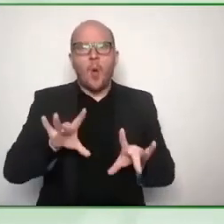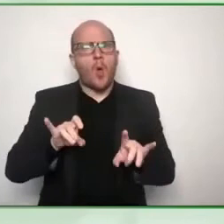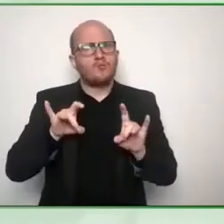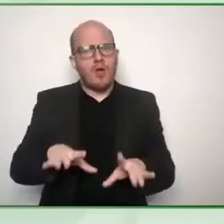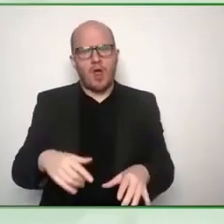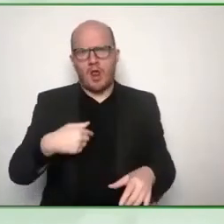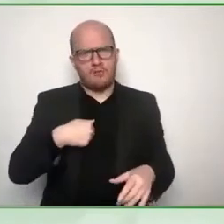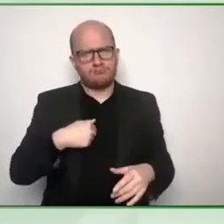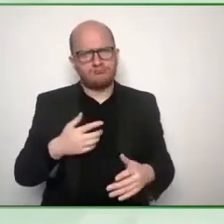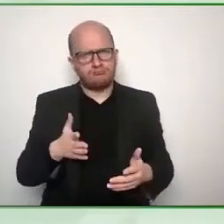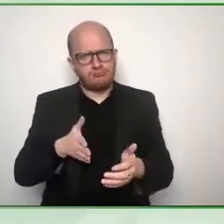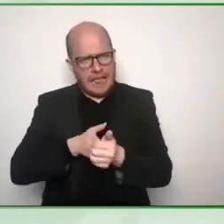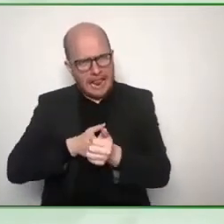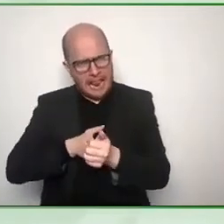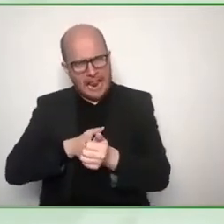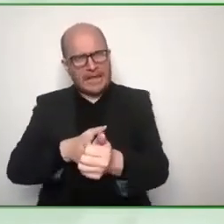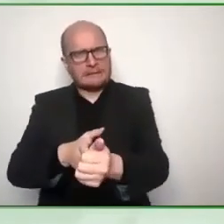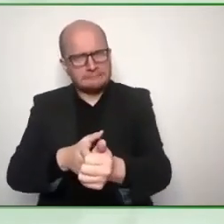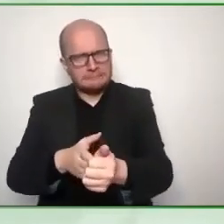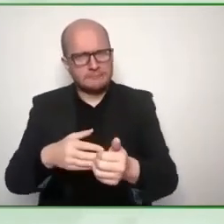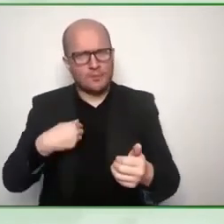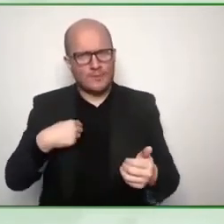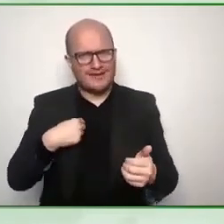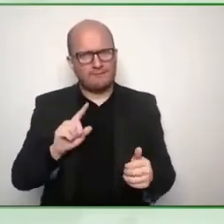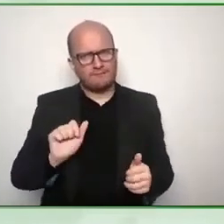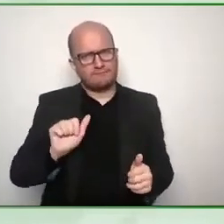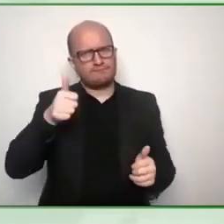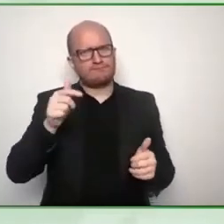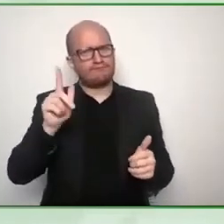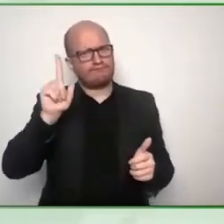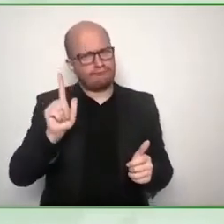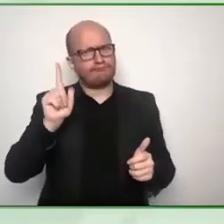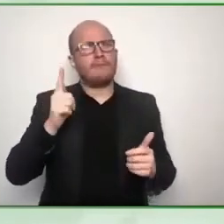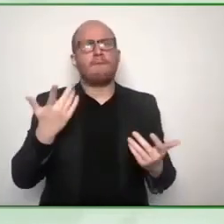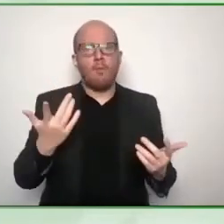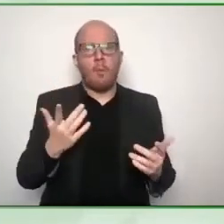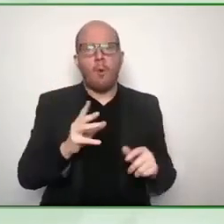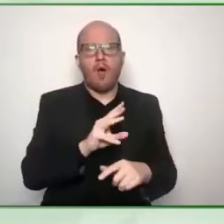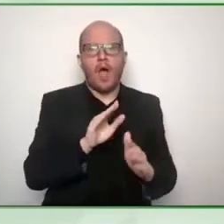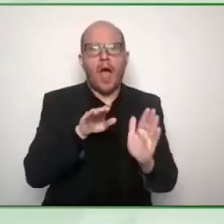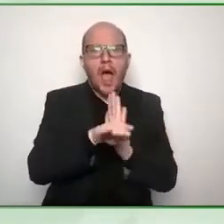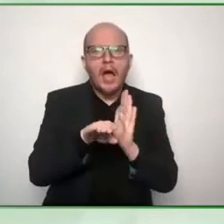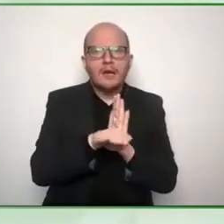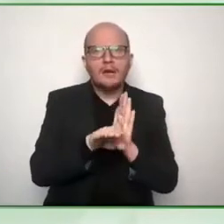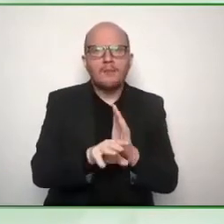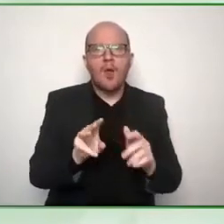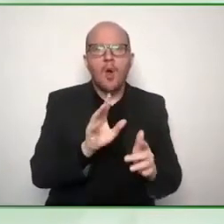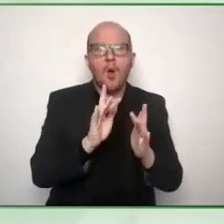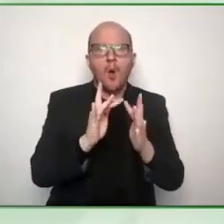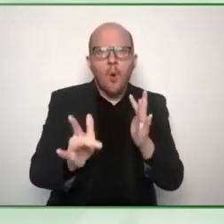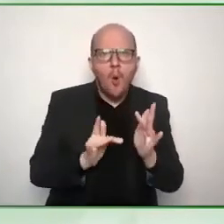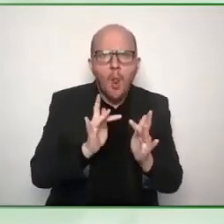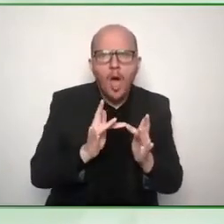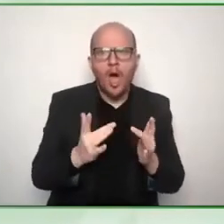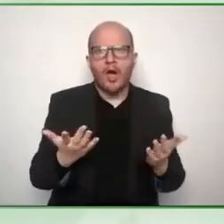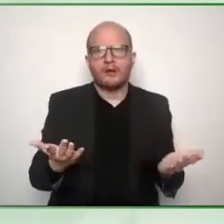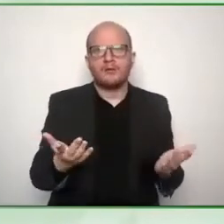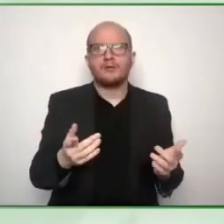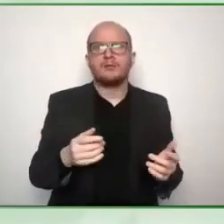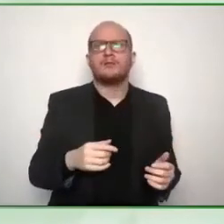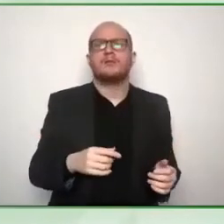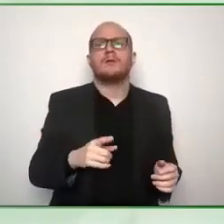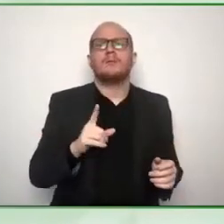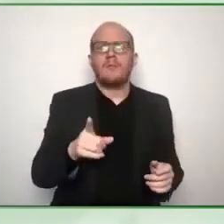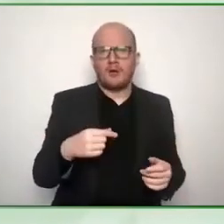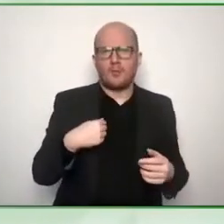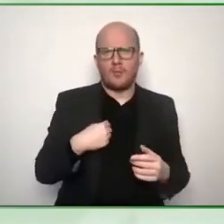uh it's extremely pleasing uh you know an organization such as vision australia uh taking the time to put together a case study